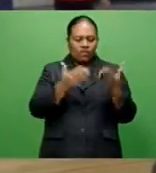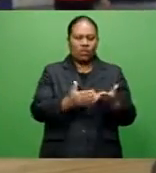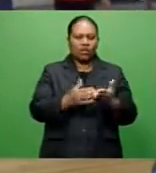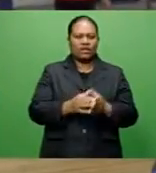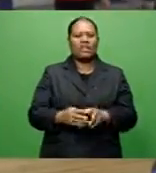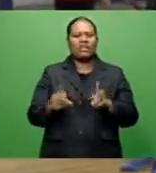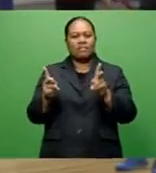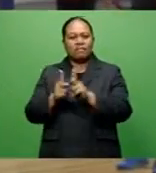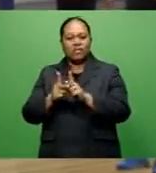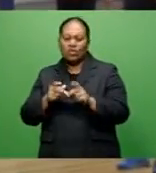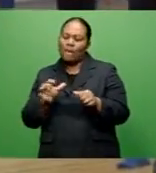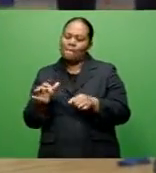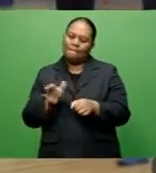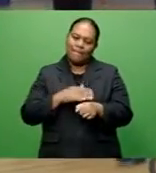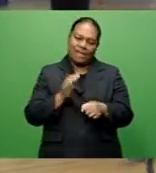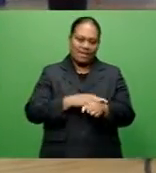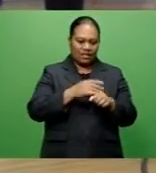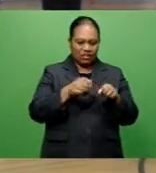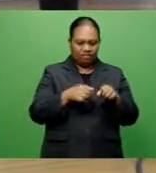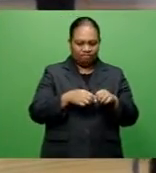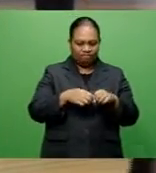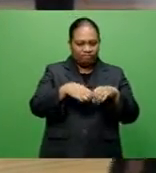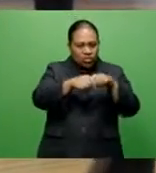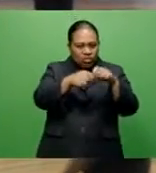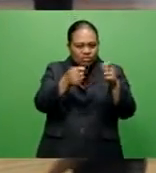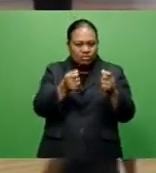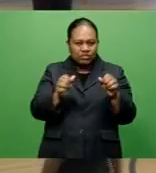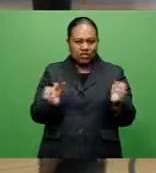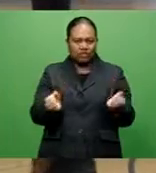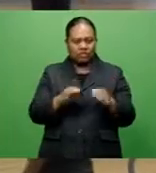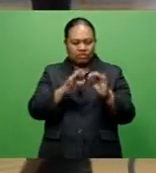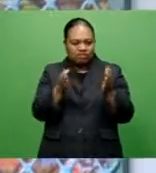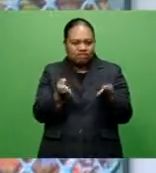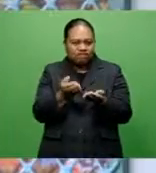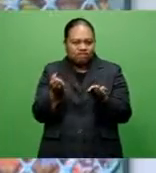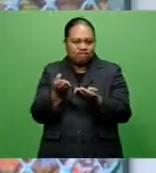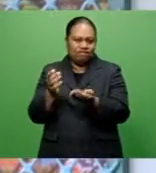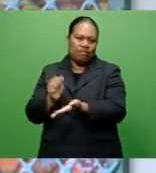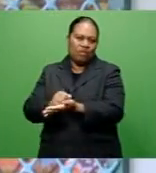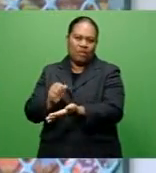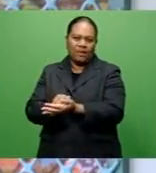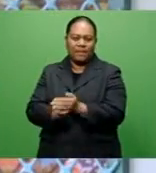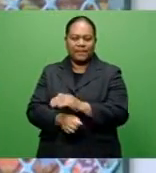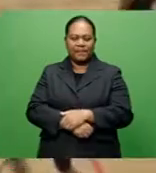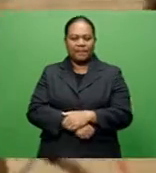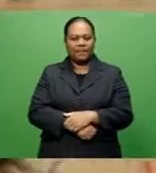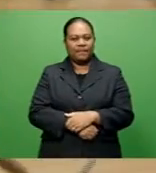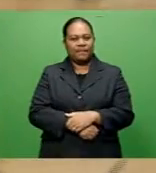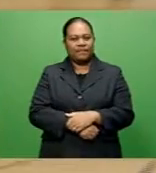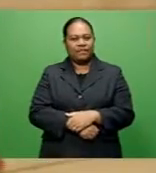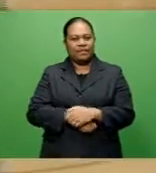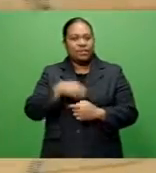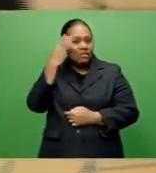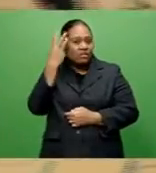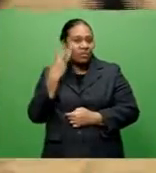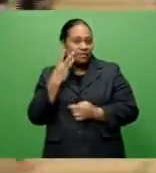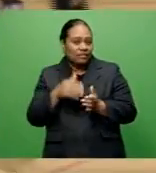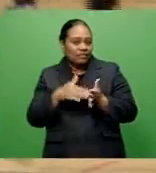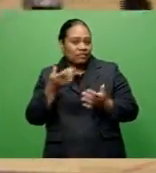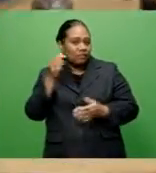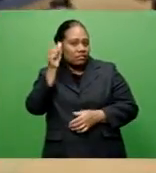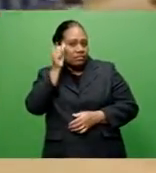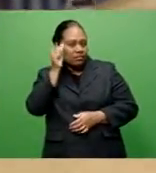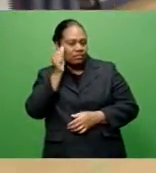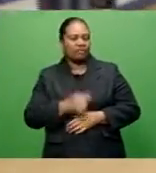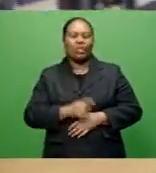players into the best shape. There is still a lot of work to do in terms of fitness. The ladies are aware of what is